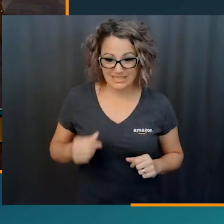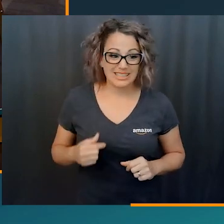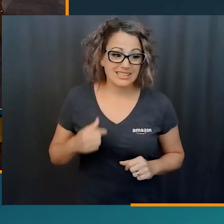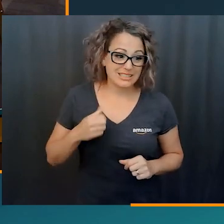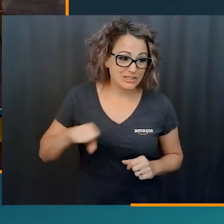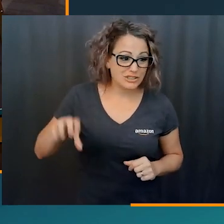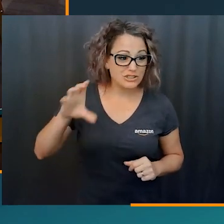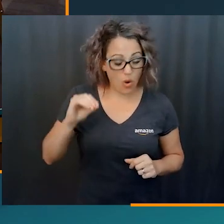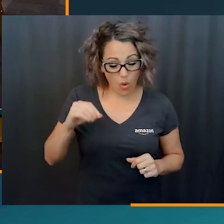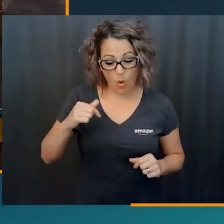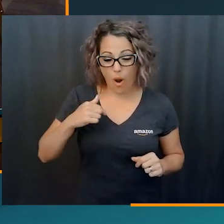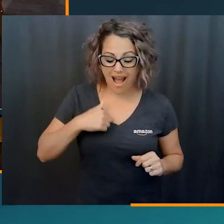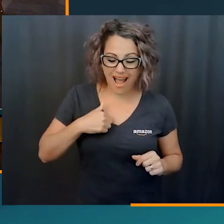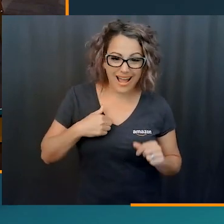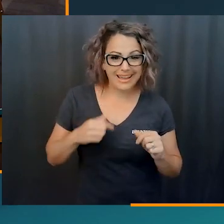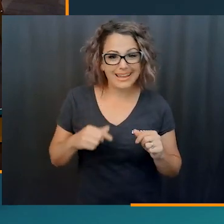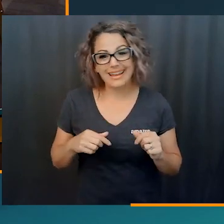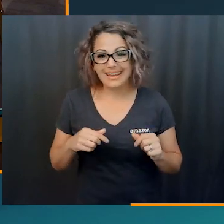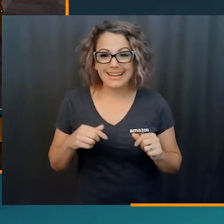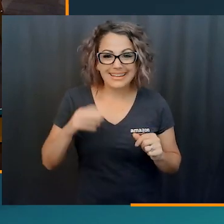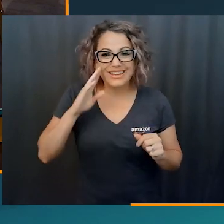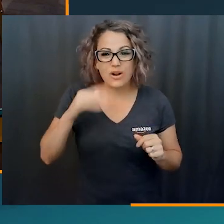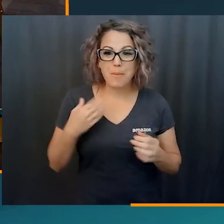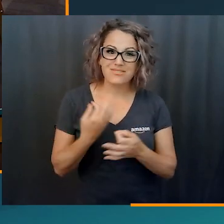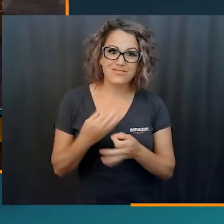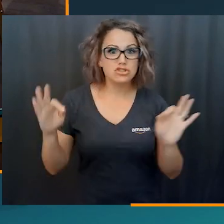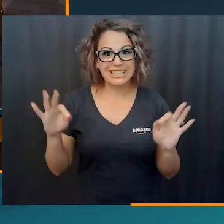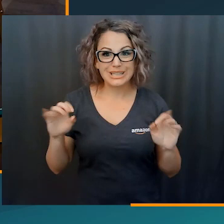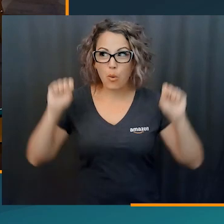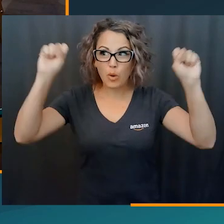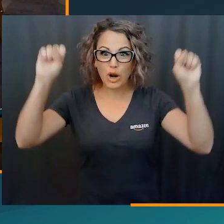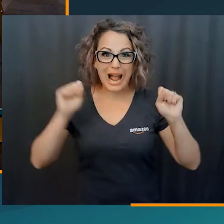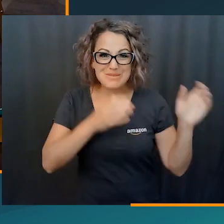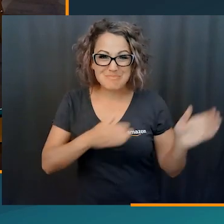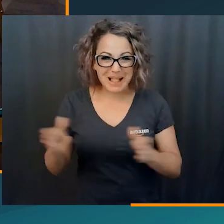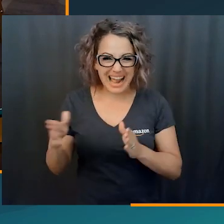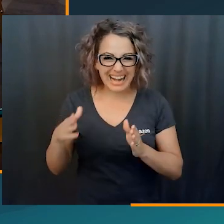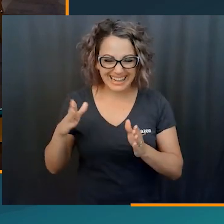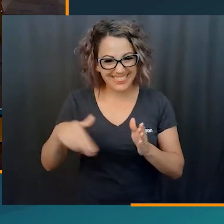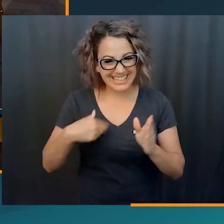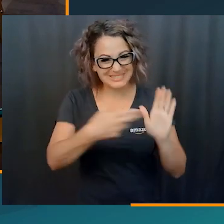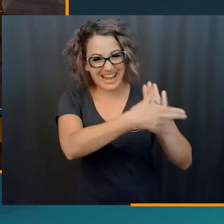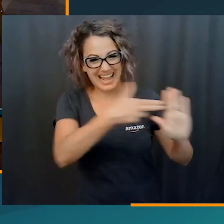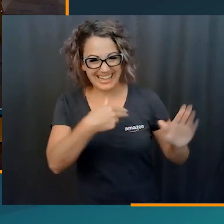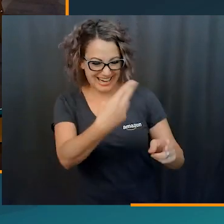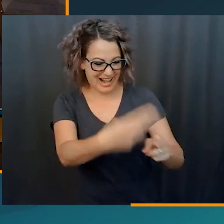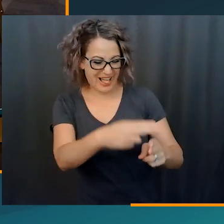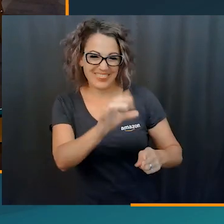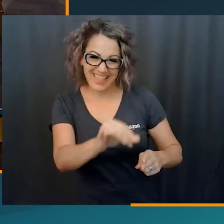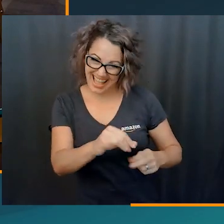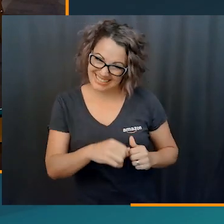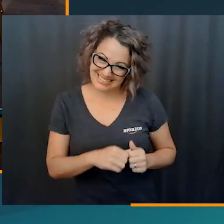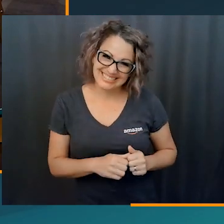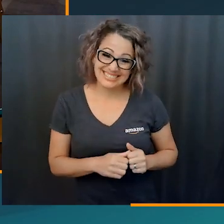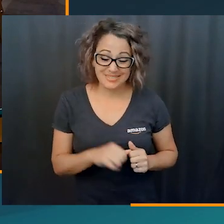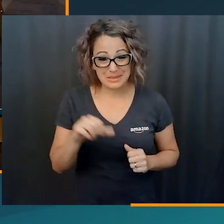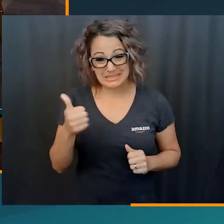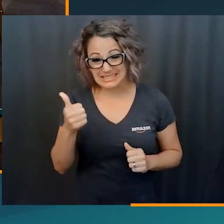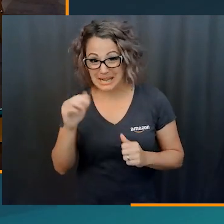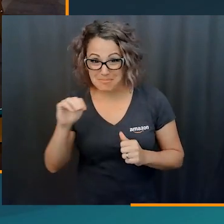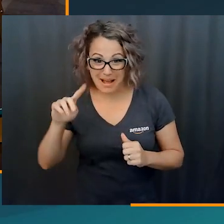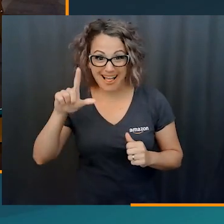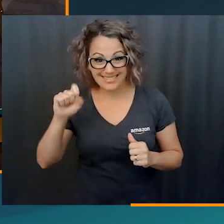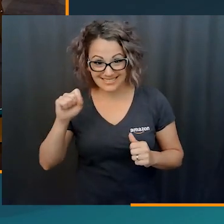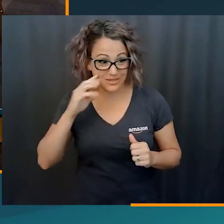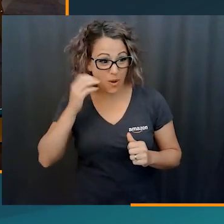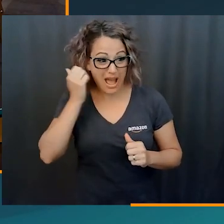experience, right? So I was a picker 10 to 15 miles a night, I called it my new, my, my, my, free workout plan is what I call it, right? So